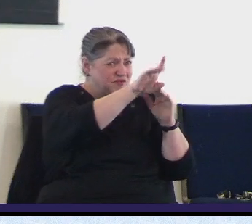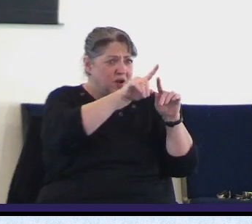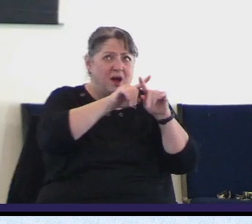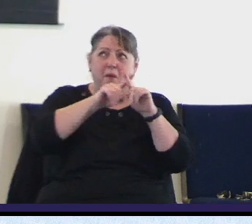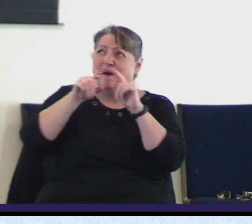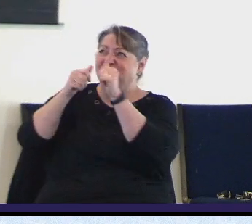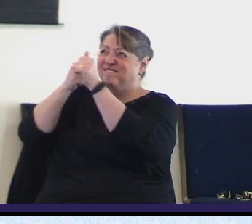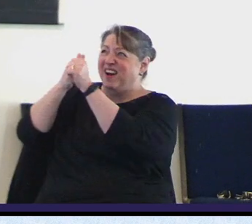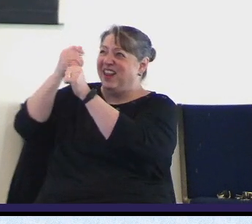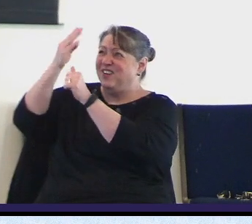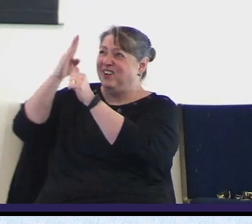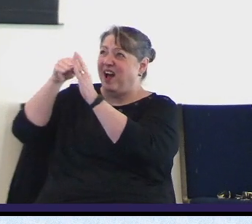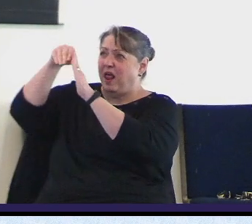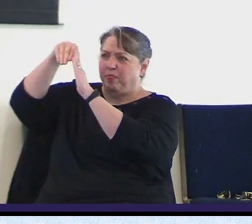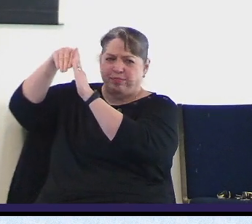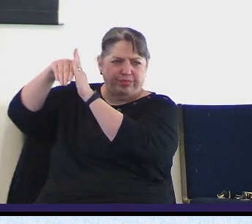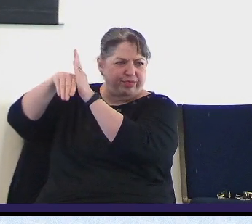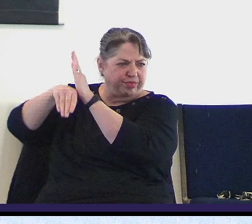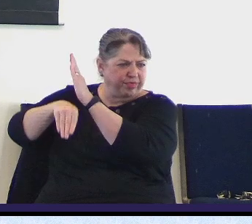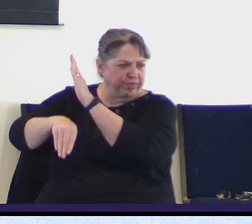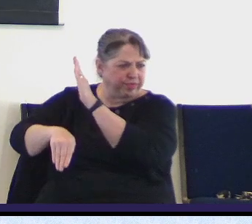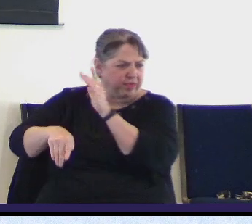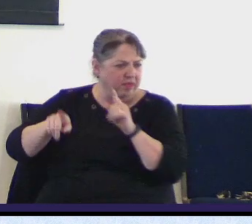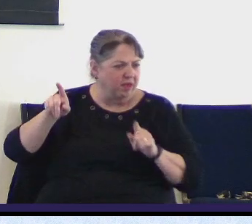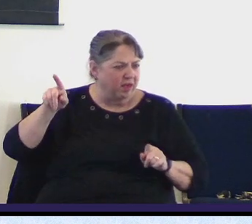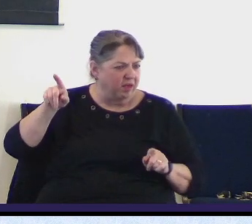or decency in the world.